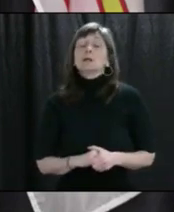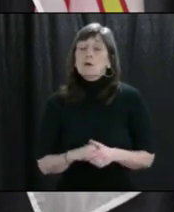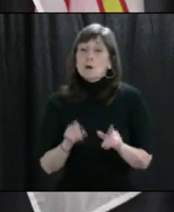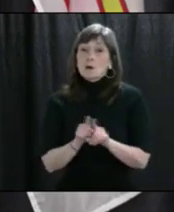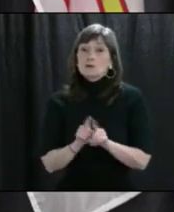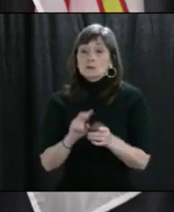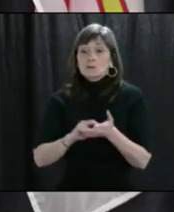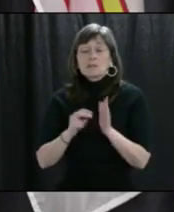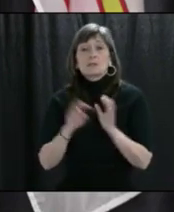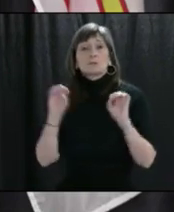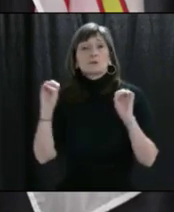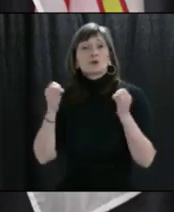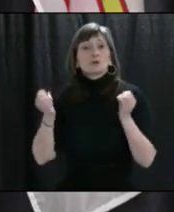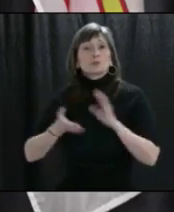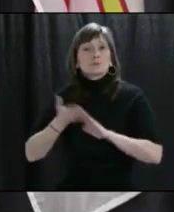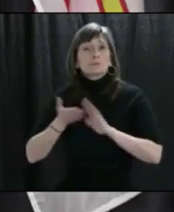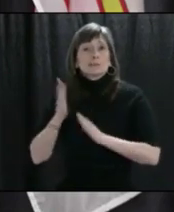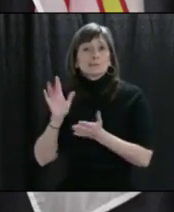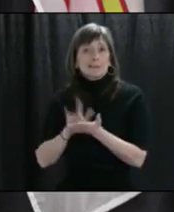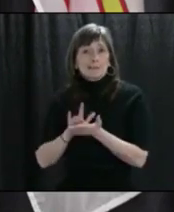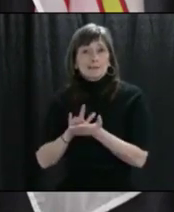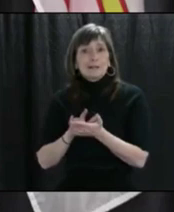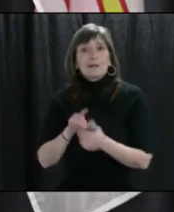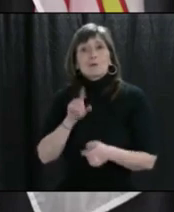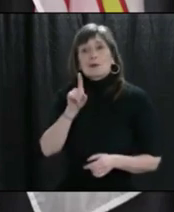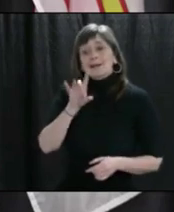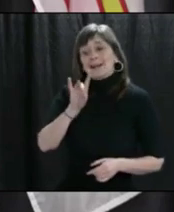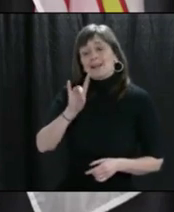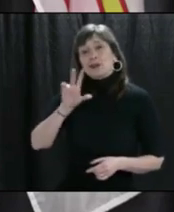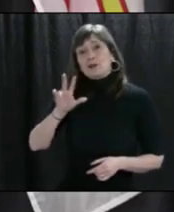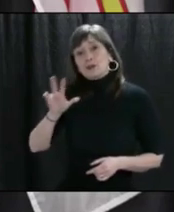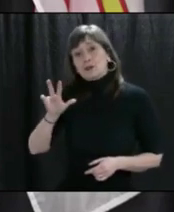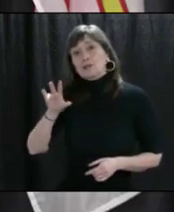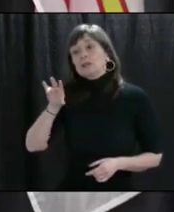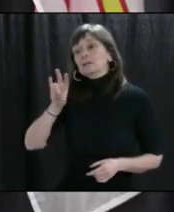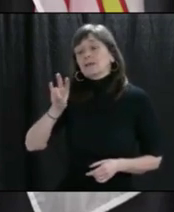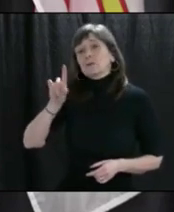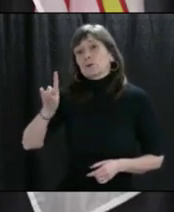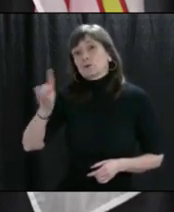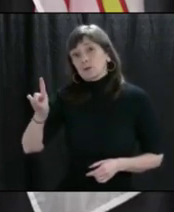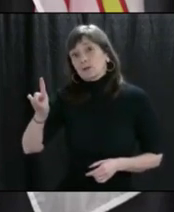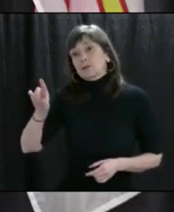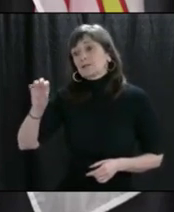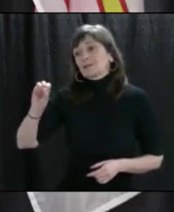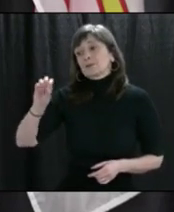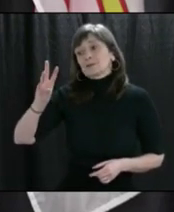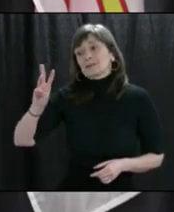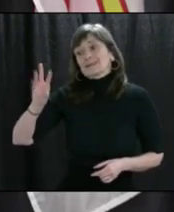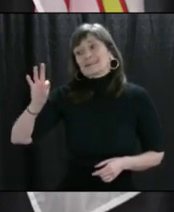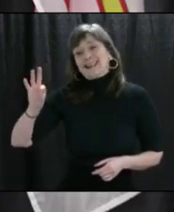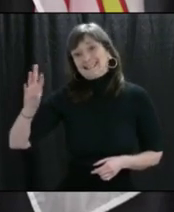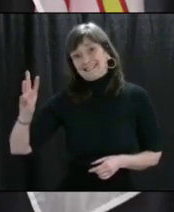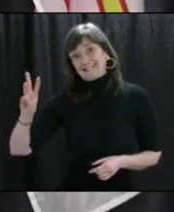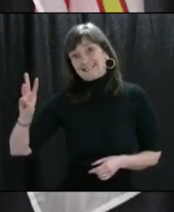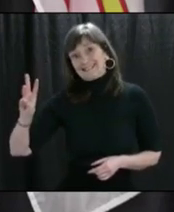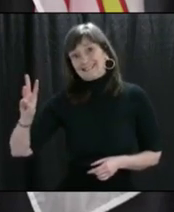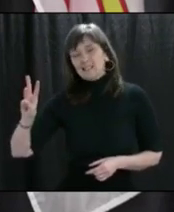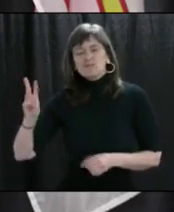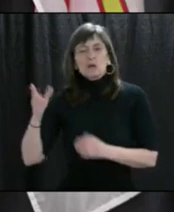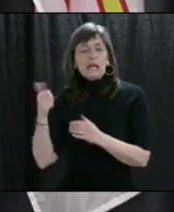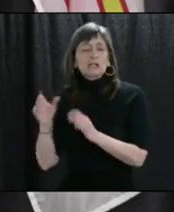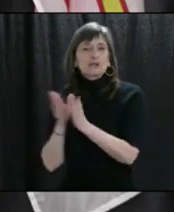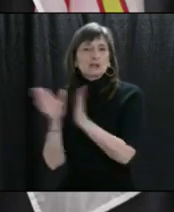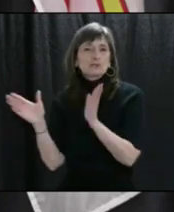So this is a center, 1-833-771-0696 for many general